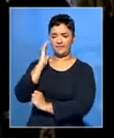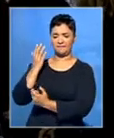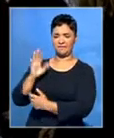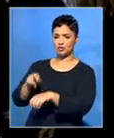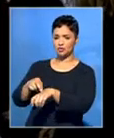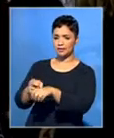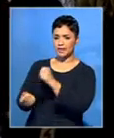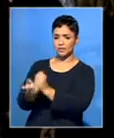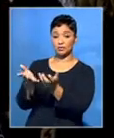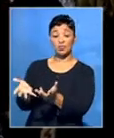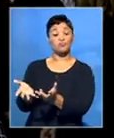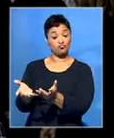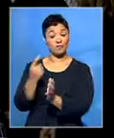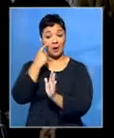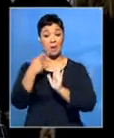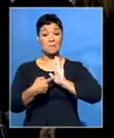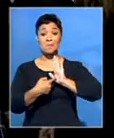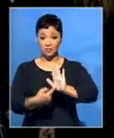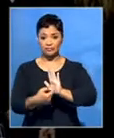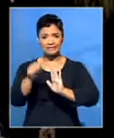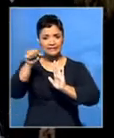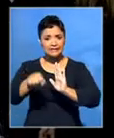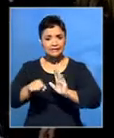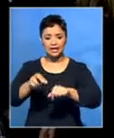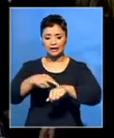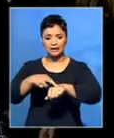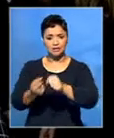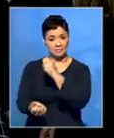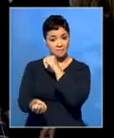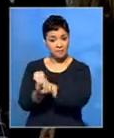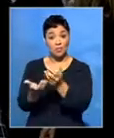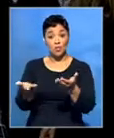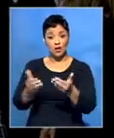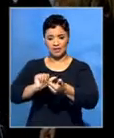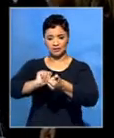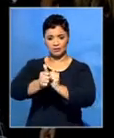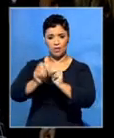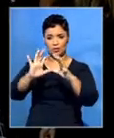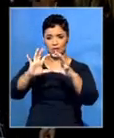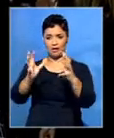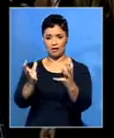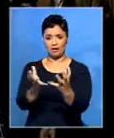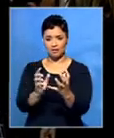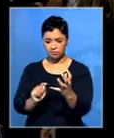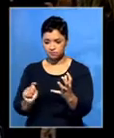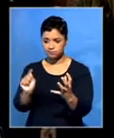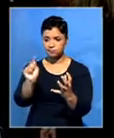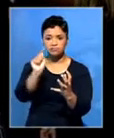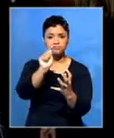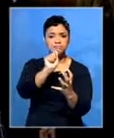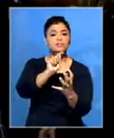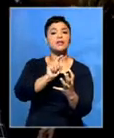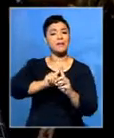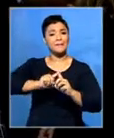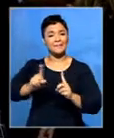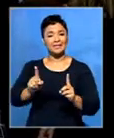which he said are further proof that racism is very rife in the world, but, of course, underscoring the